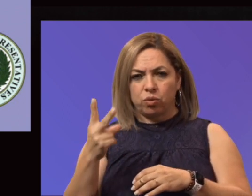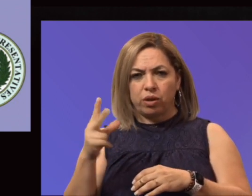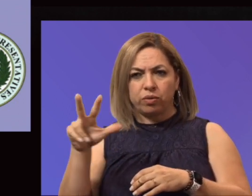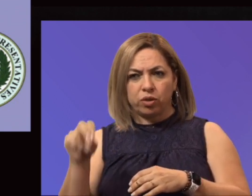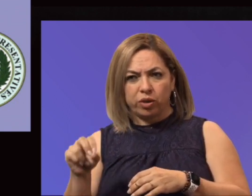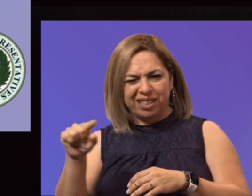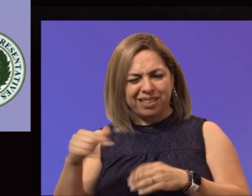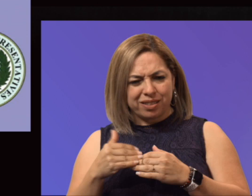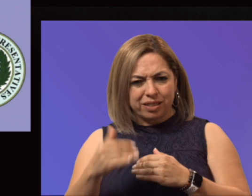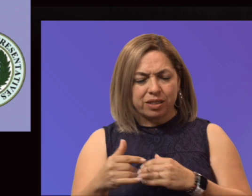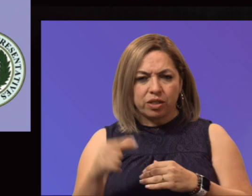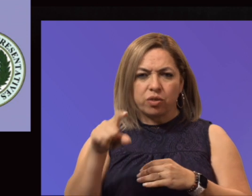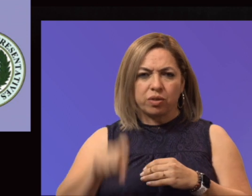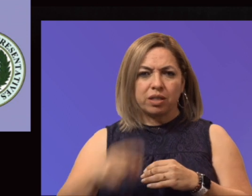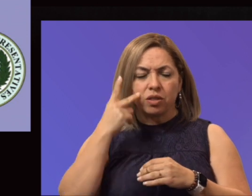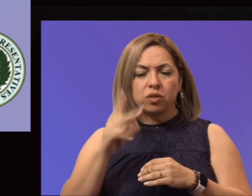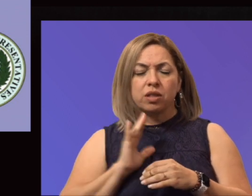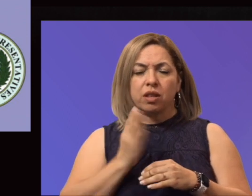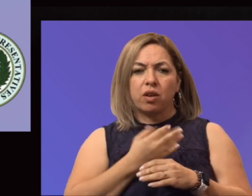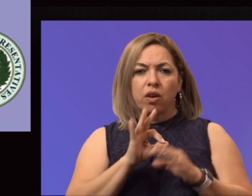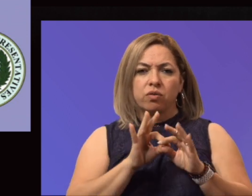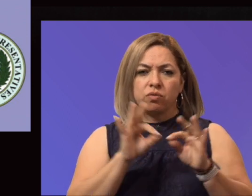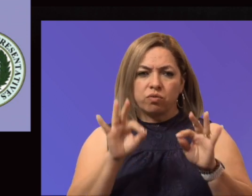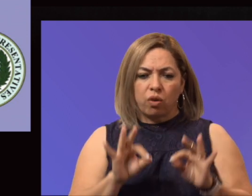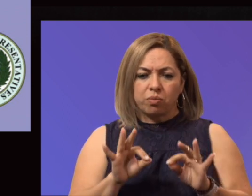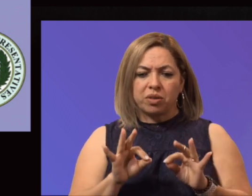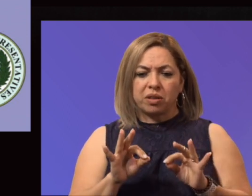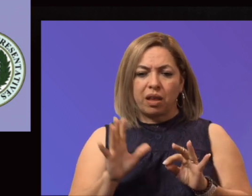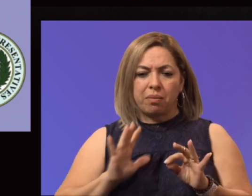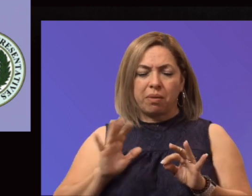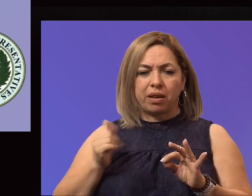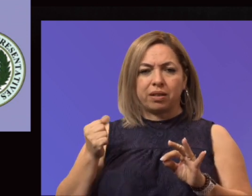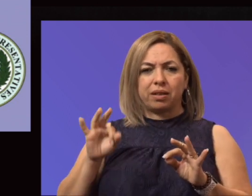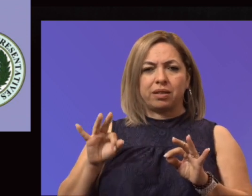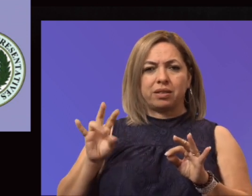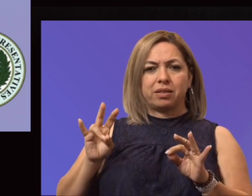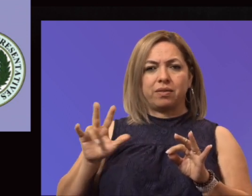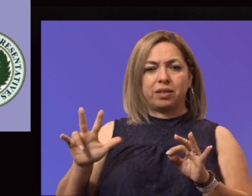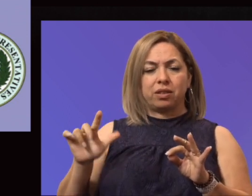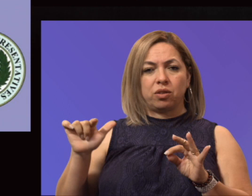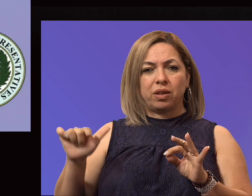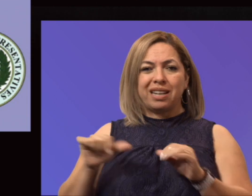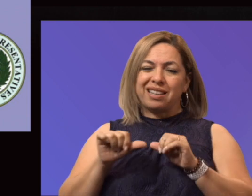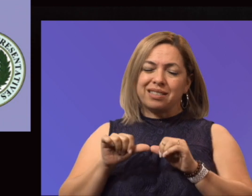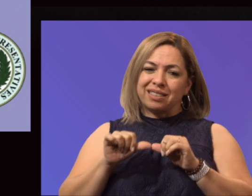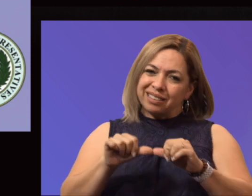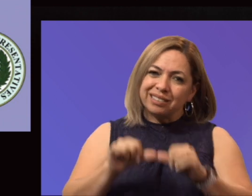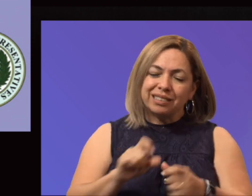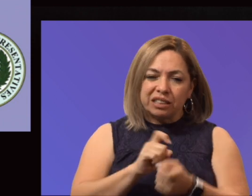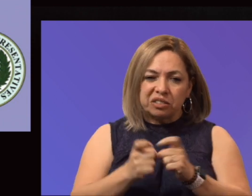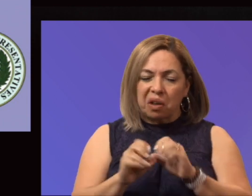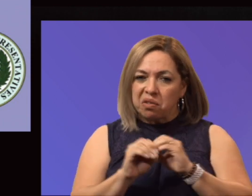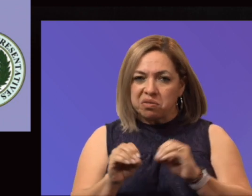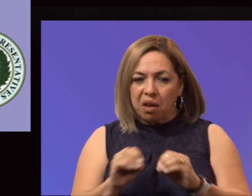formula was developed back in 1973 and has remained largely unchanged. By the time we get into the next